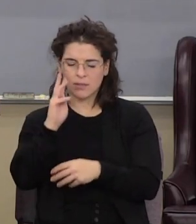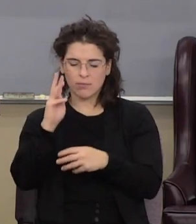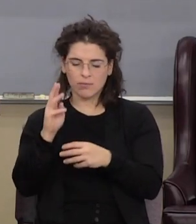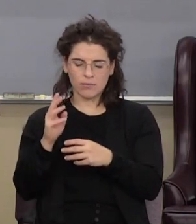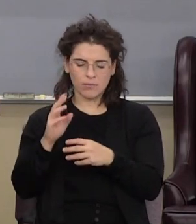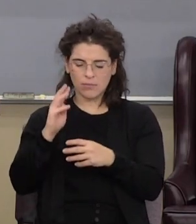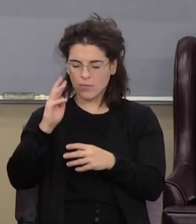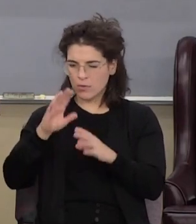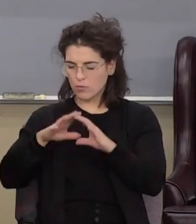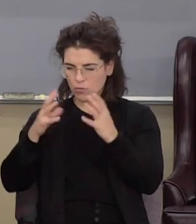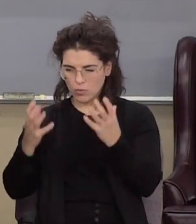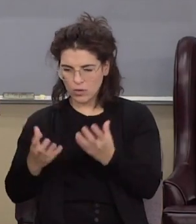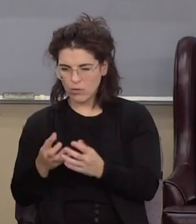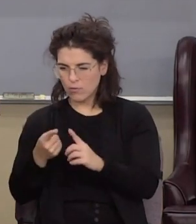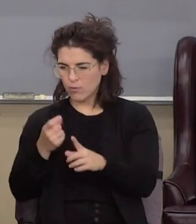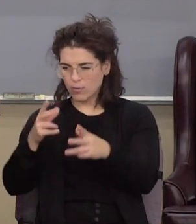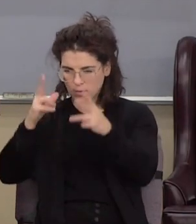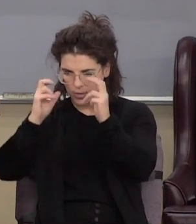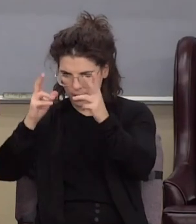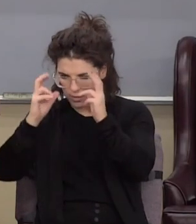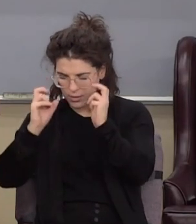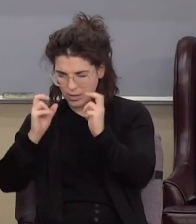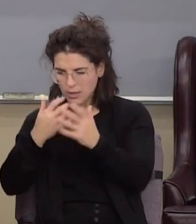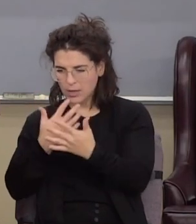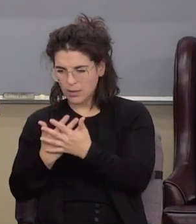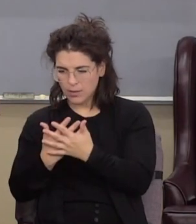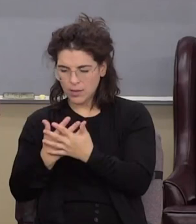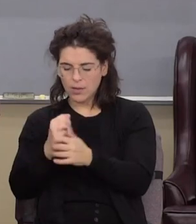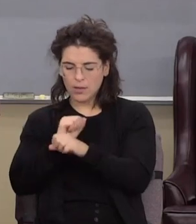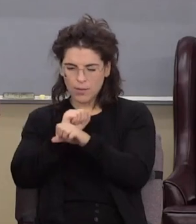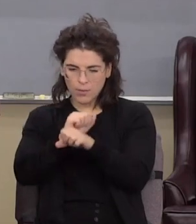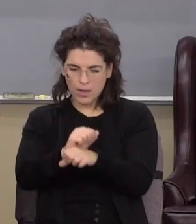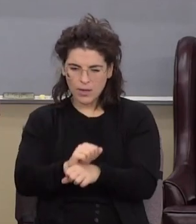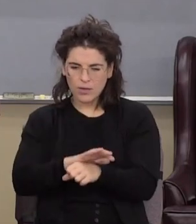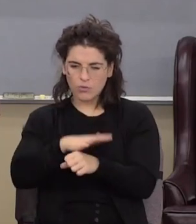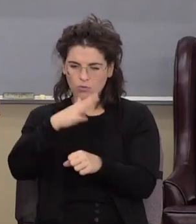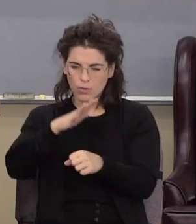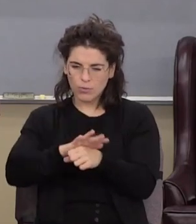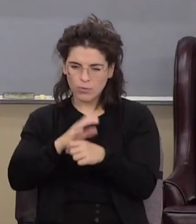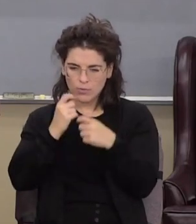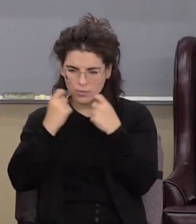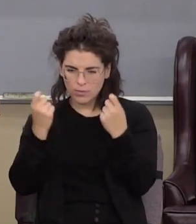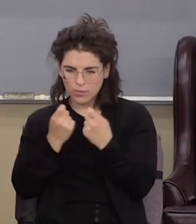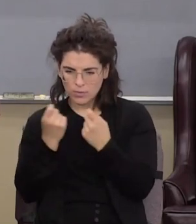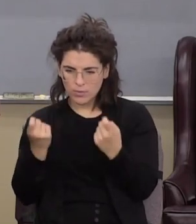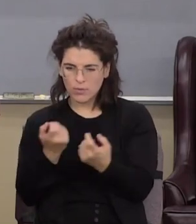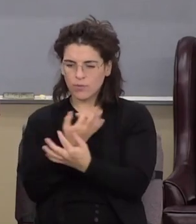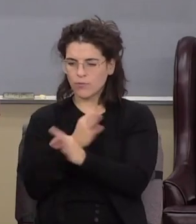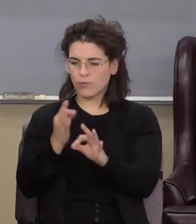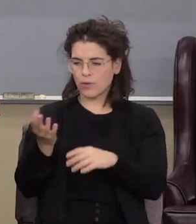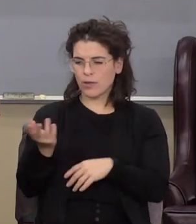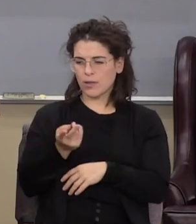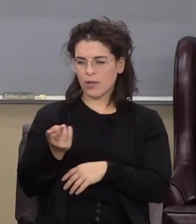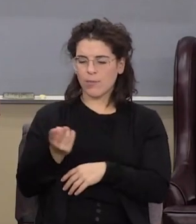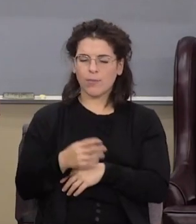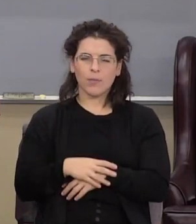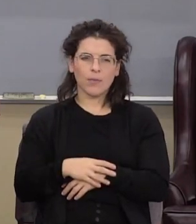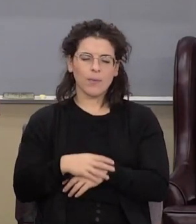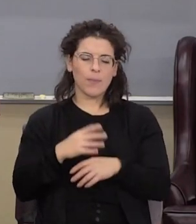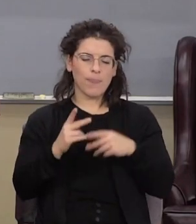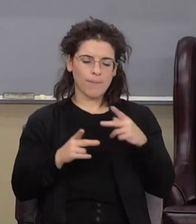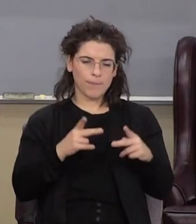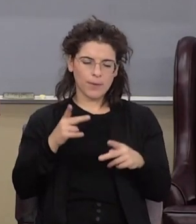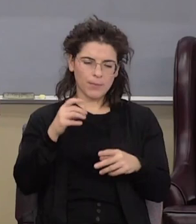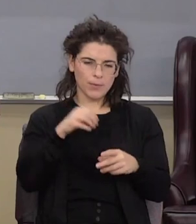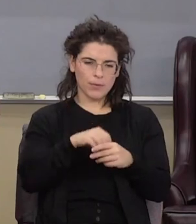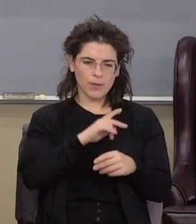from satanic captivity and the bondage of sin the corruption of sin and in that kingdom Isaiah 33 says the inhabitants of his king will